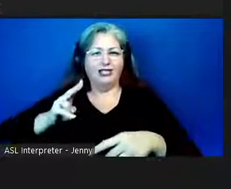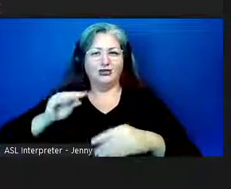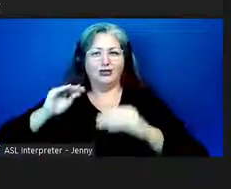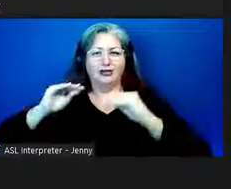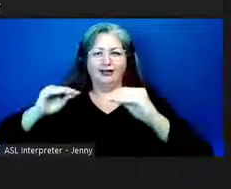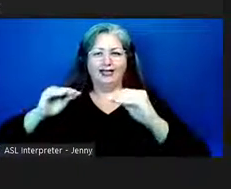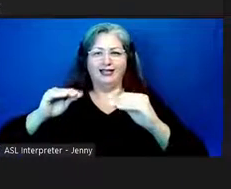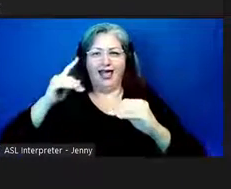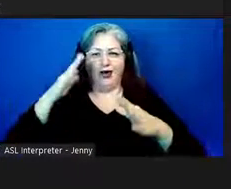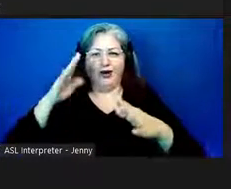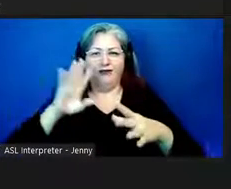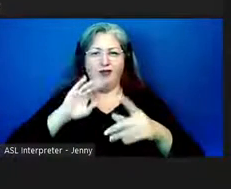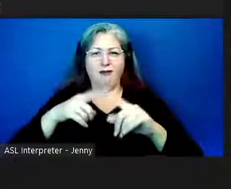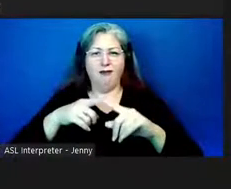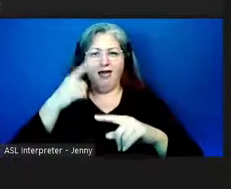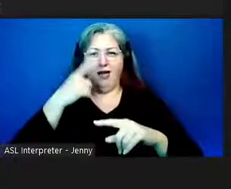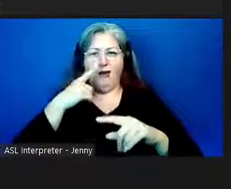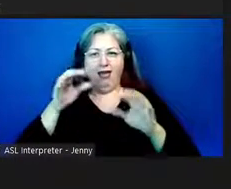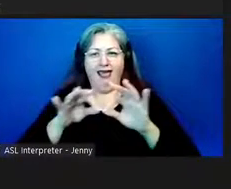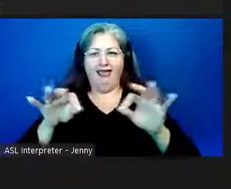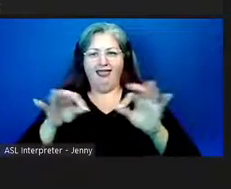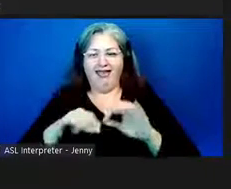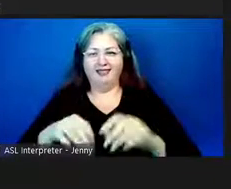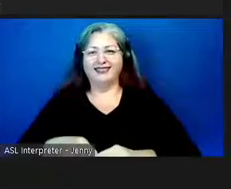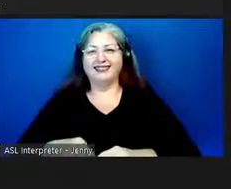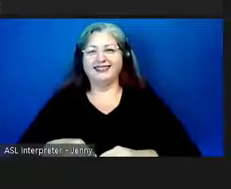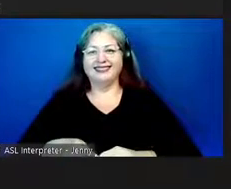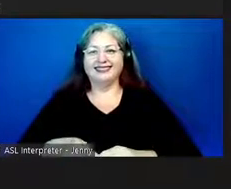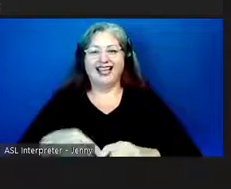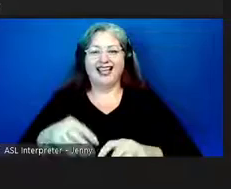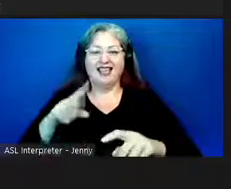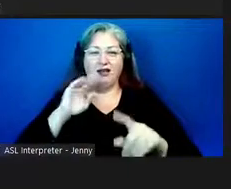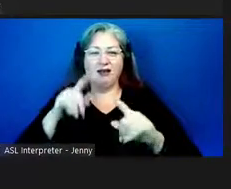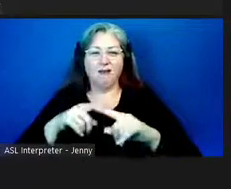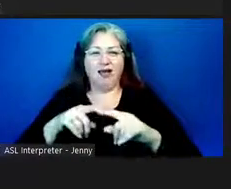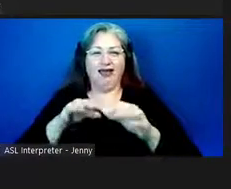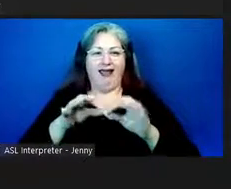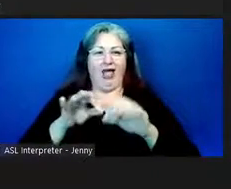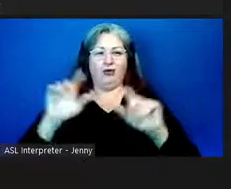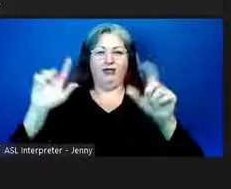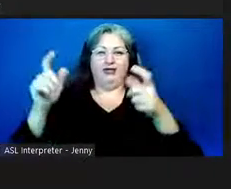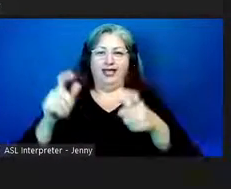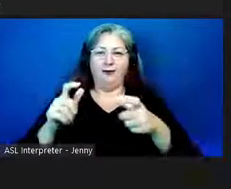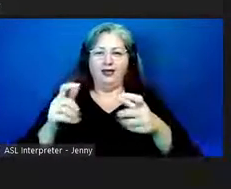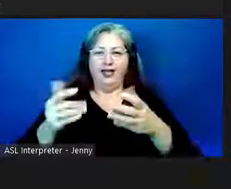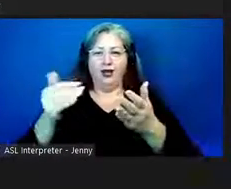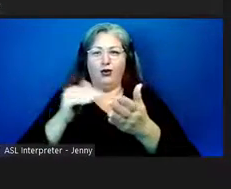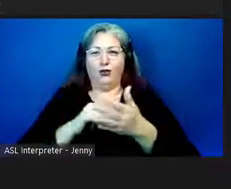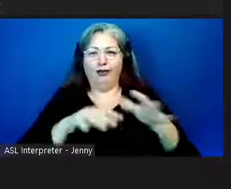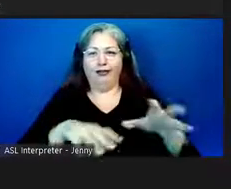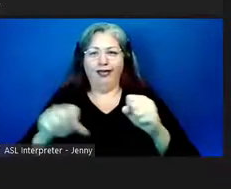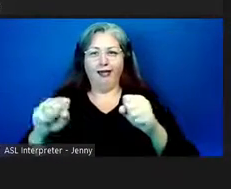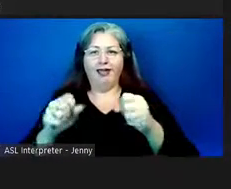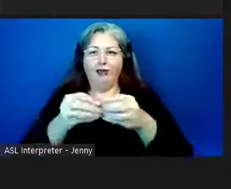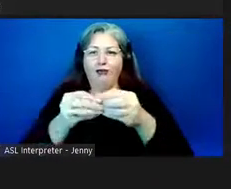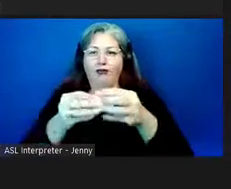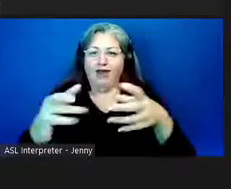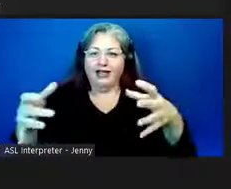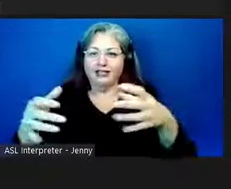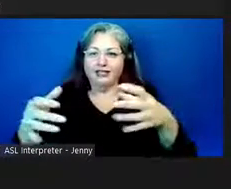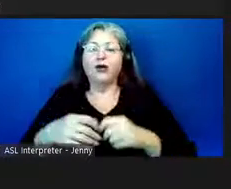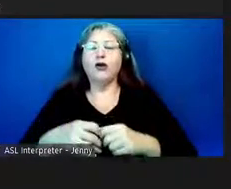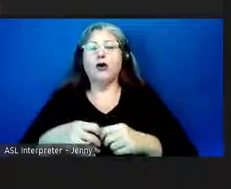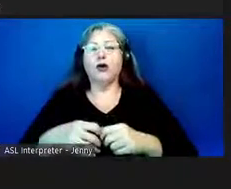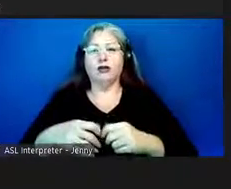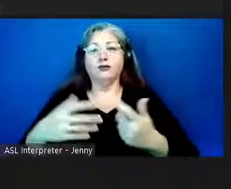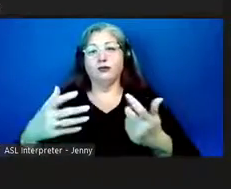if it's going to be about hawaiian language endangerment and reclamation revitalization so what i'm